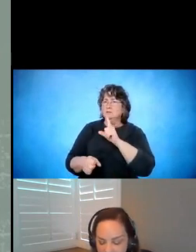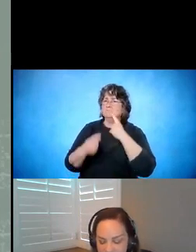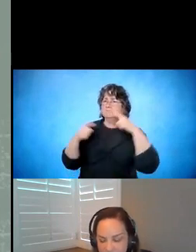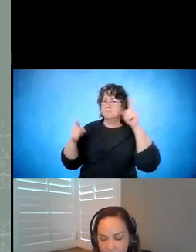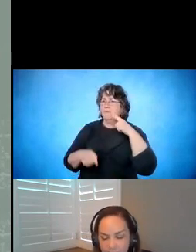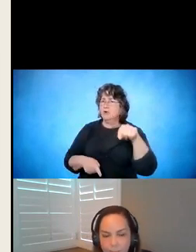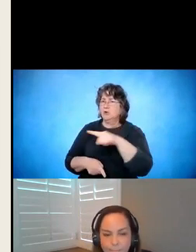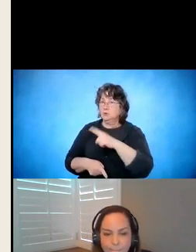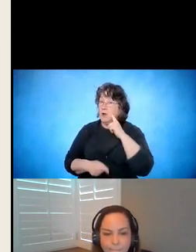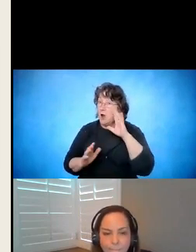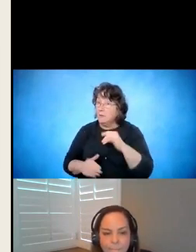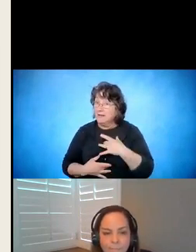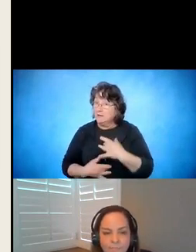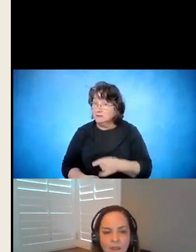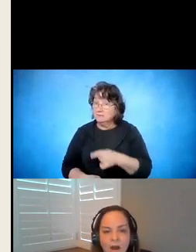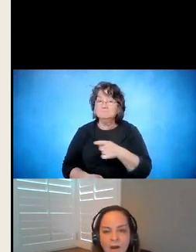slide, please.